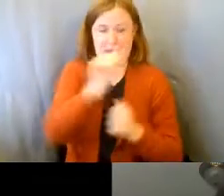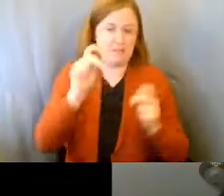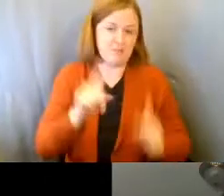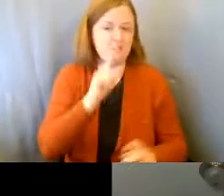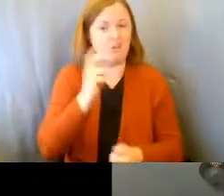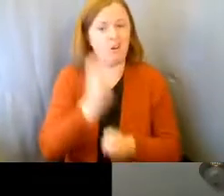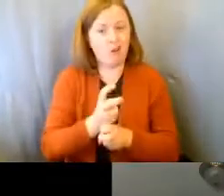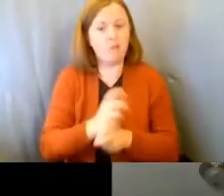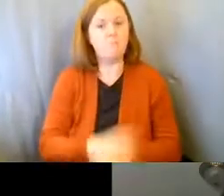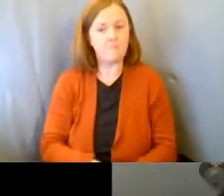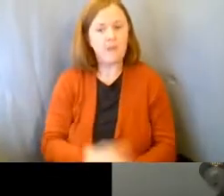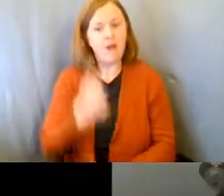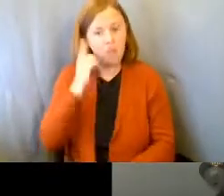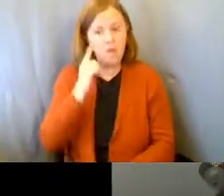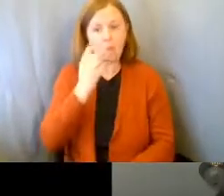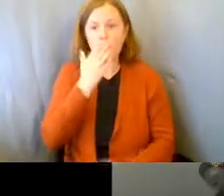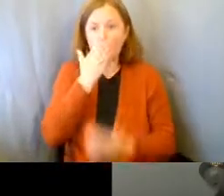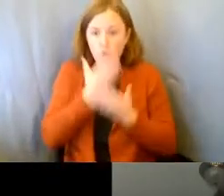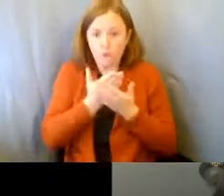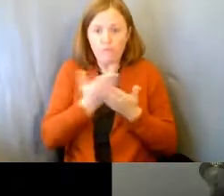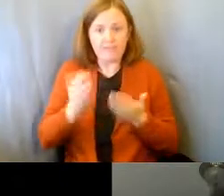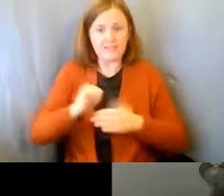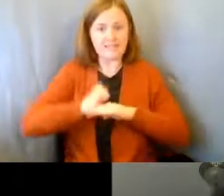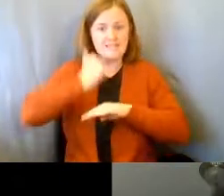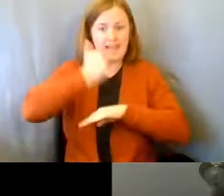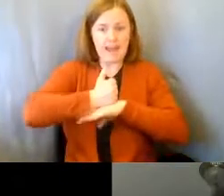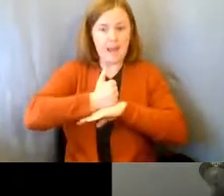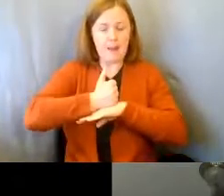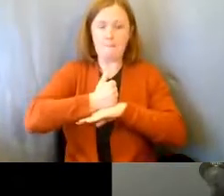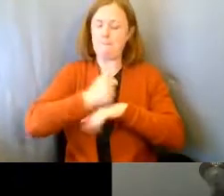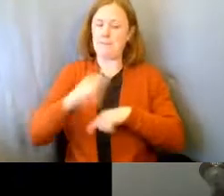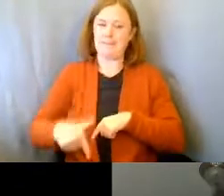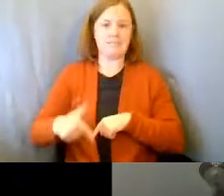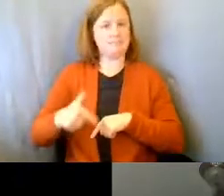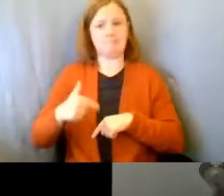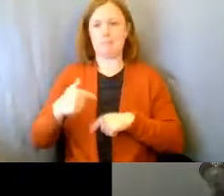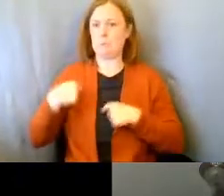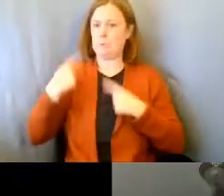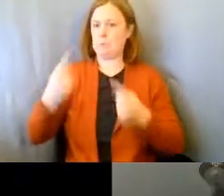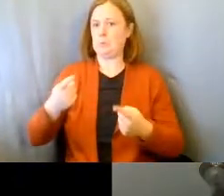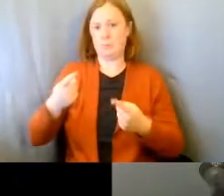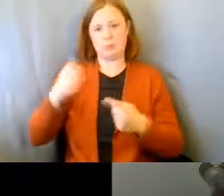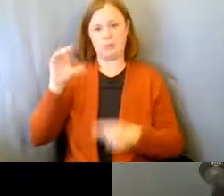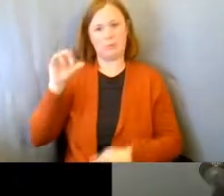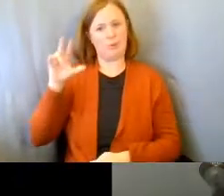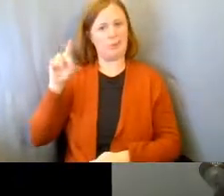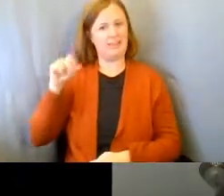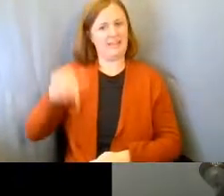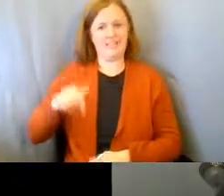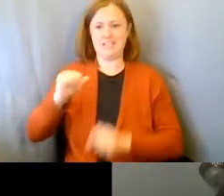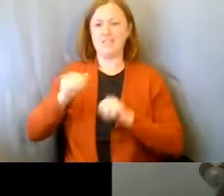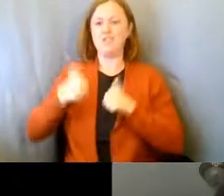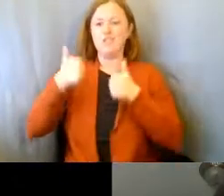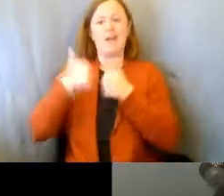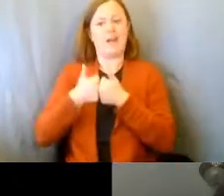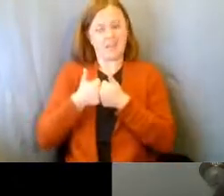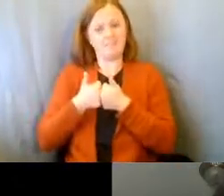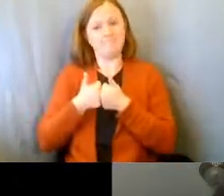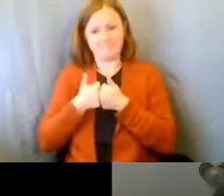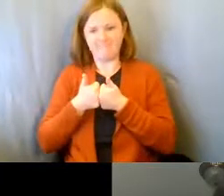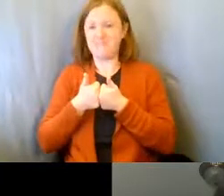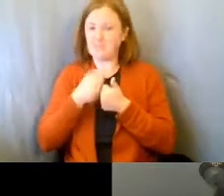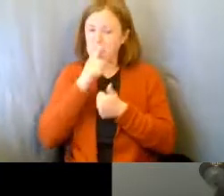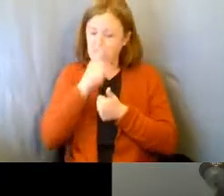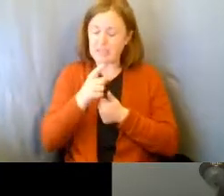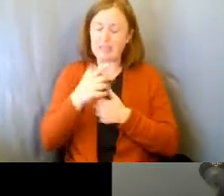I thought we had a lot of good stuff in place. And this challenge that we're experiencing right now is really